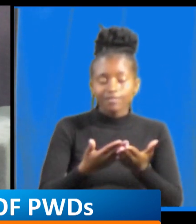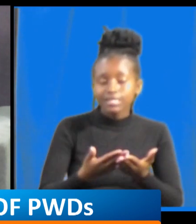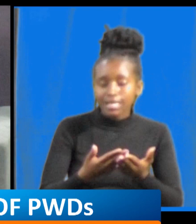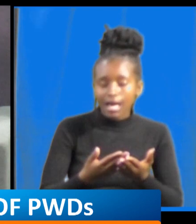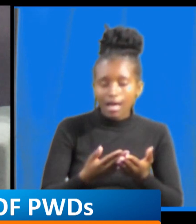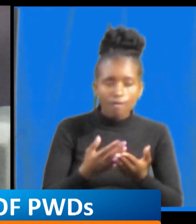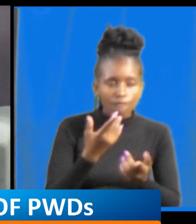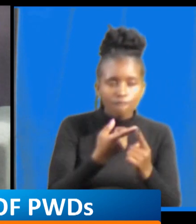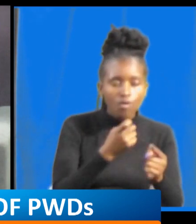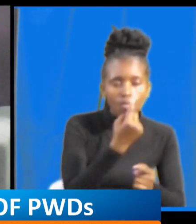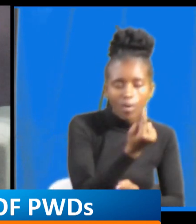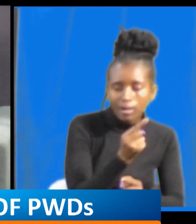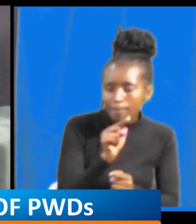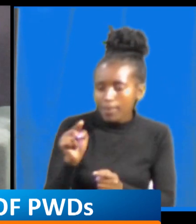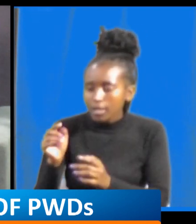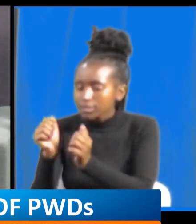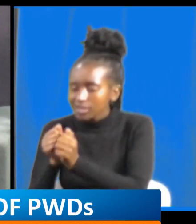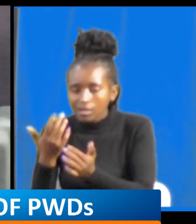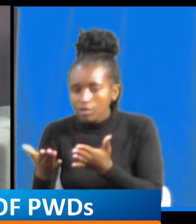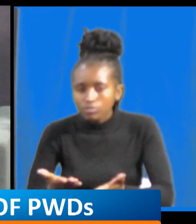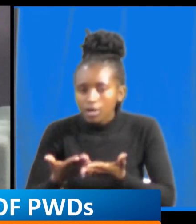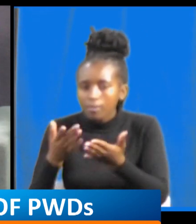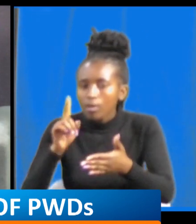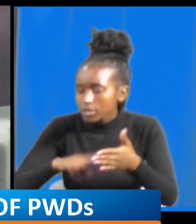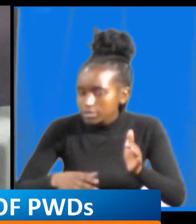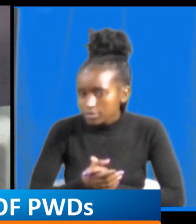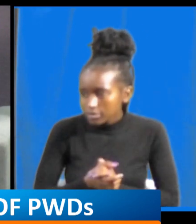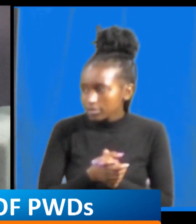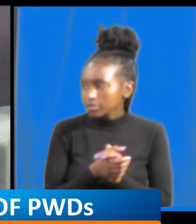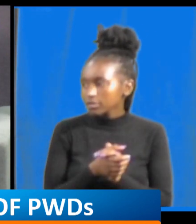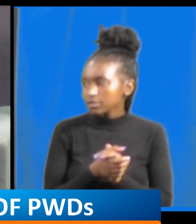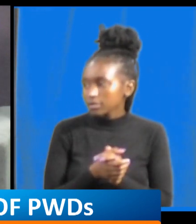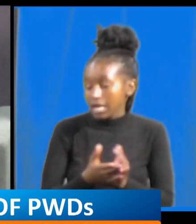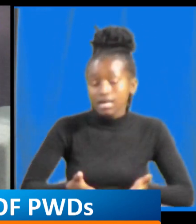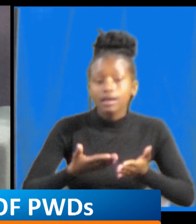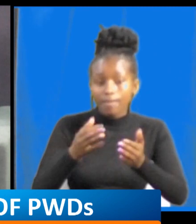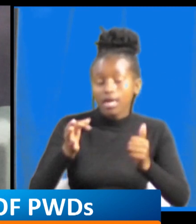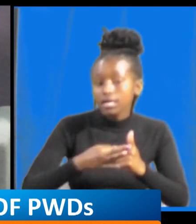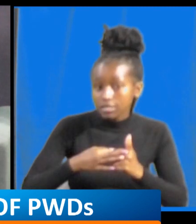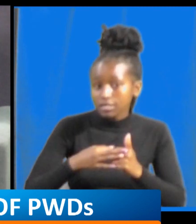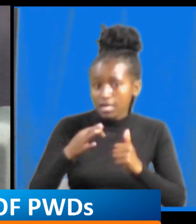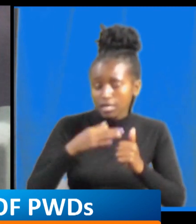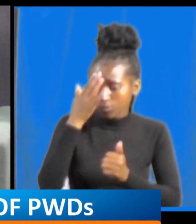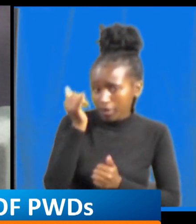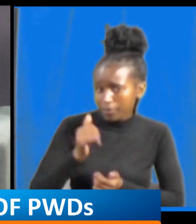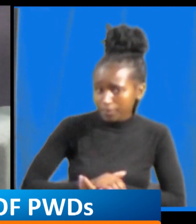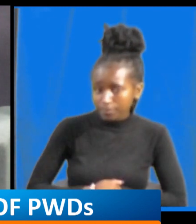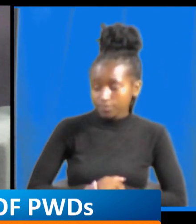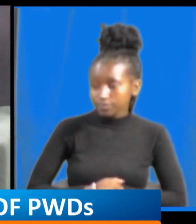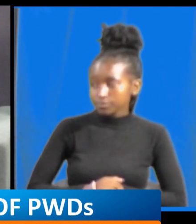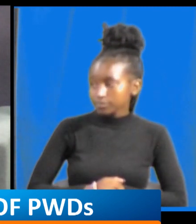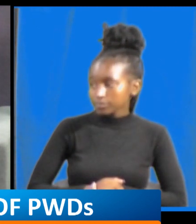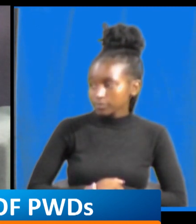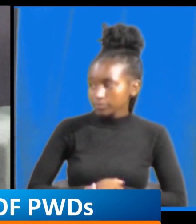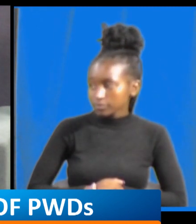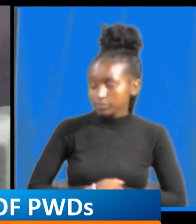i can give it eight eight yeah wow eight is a good one they are doing